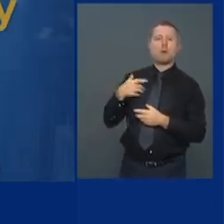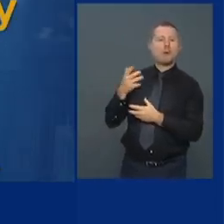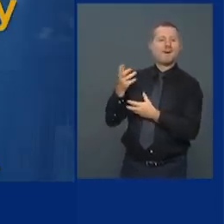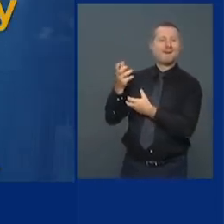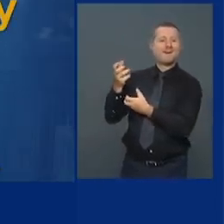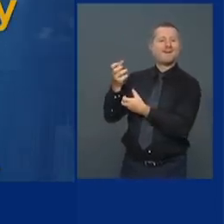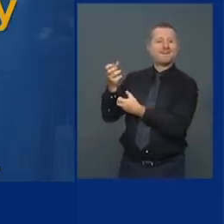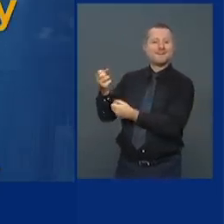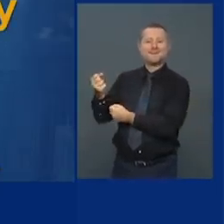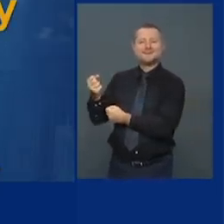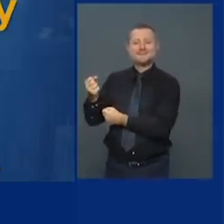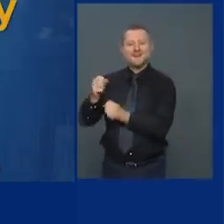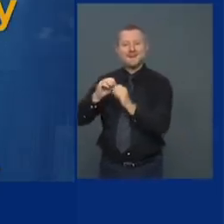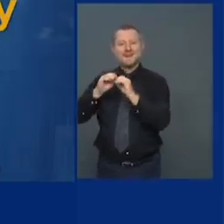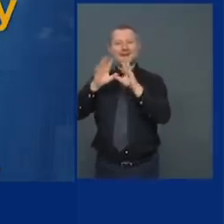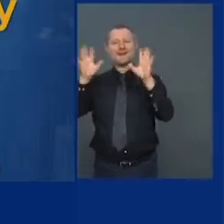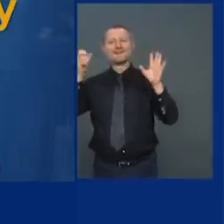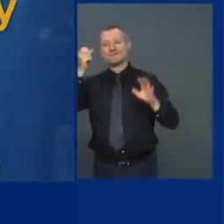All right?